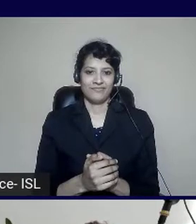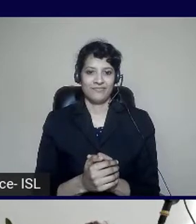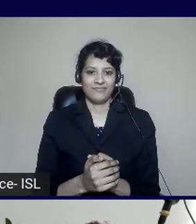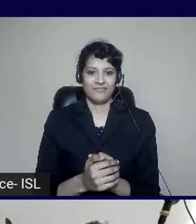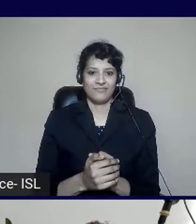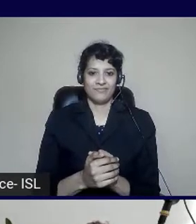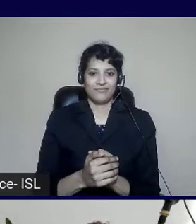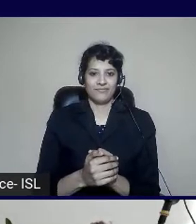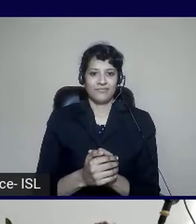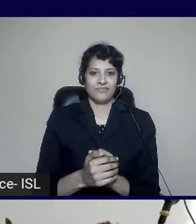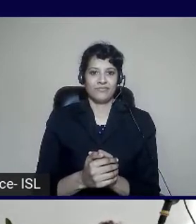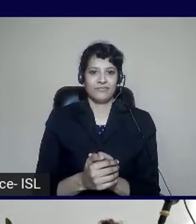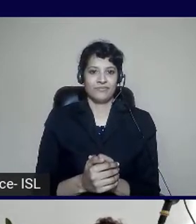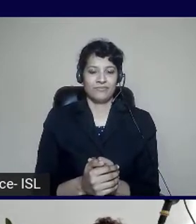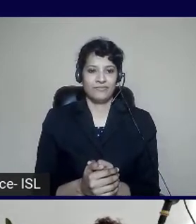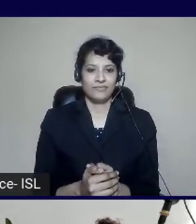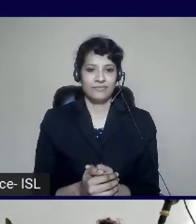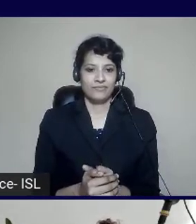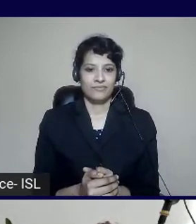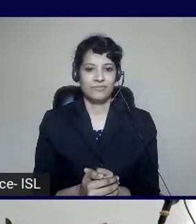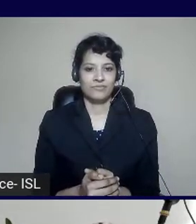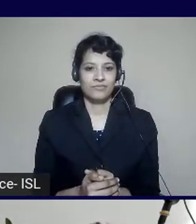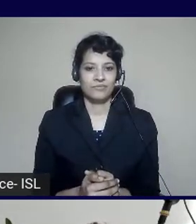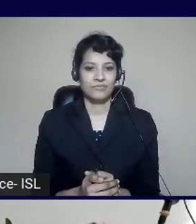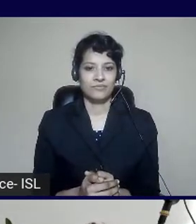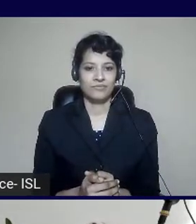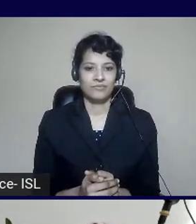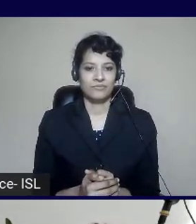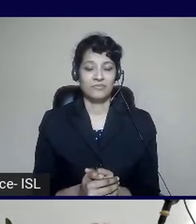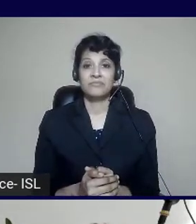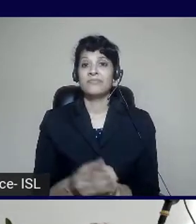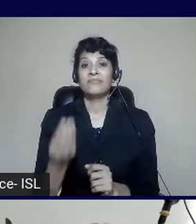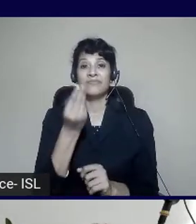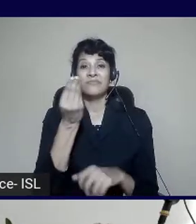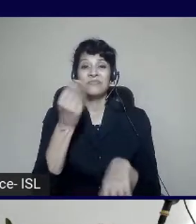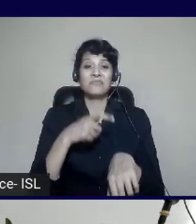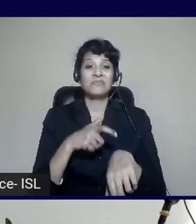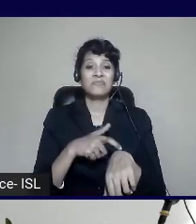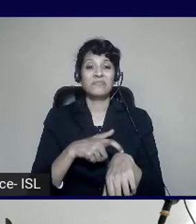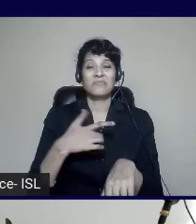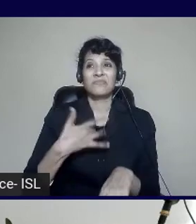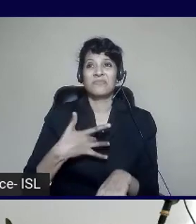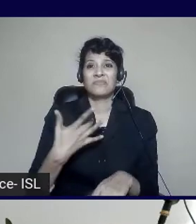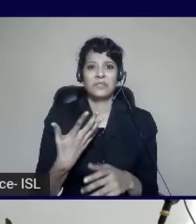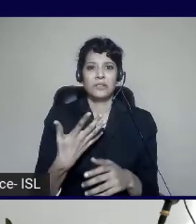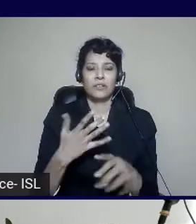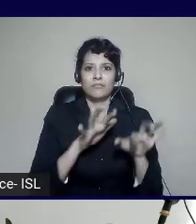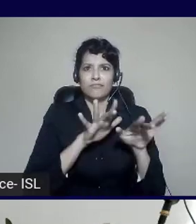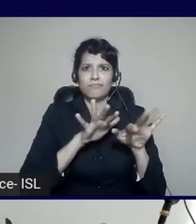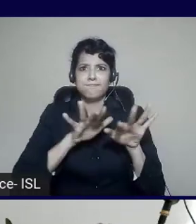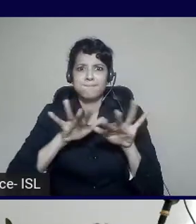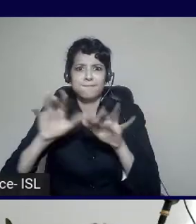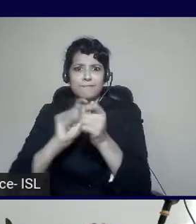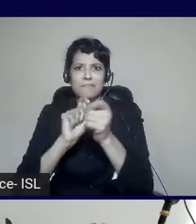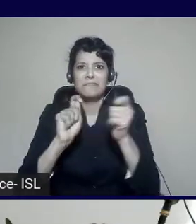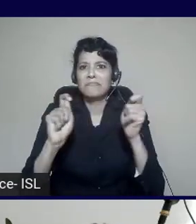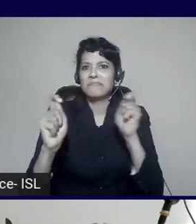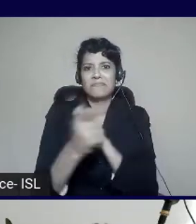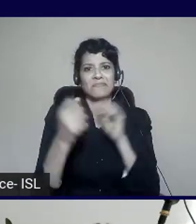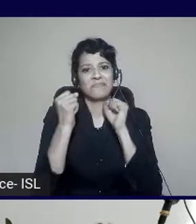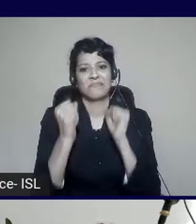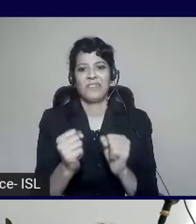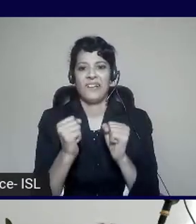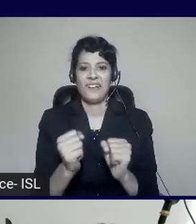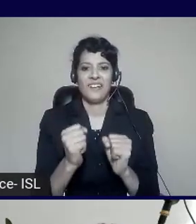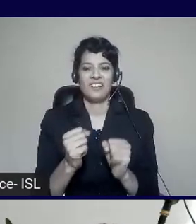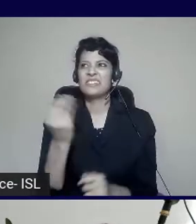we slay the hija, but there are times that you will not be able to change your entire process to an agile process. And I've seen a lot of people saying,